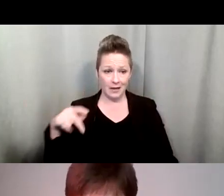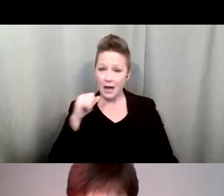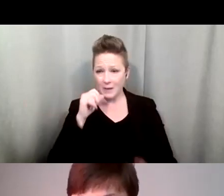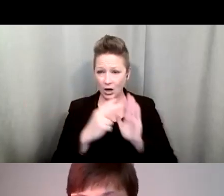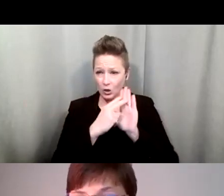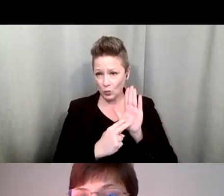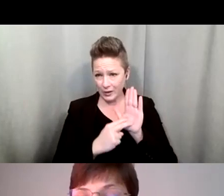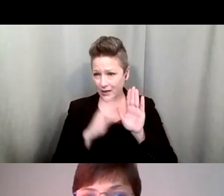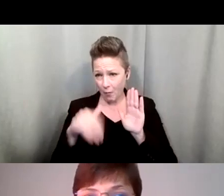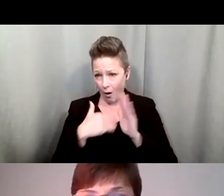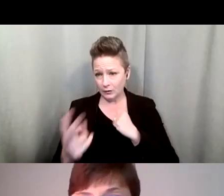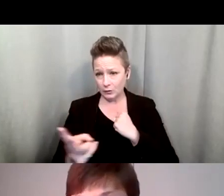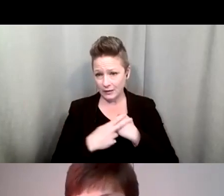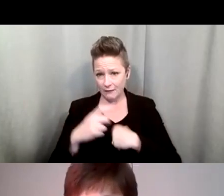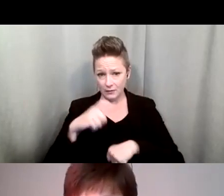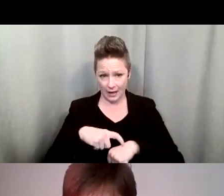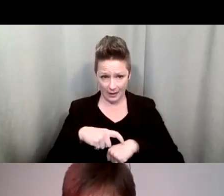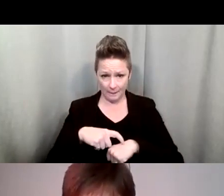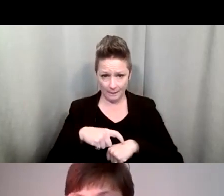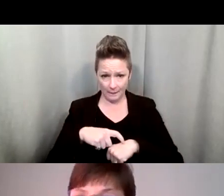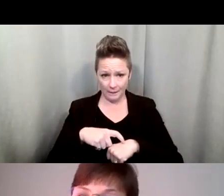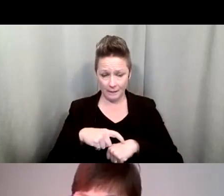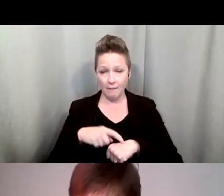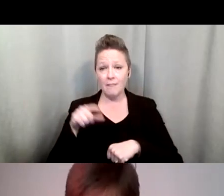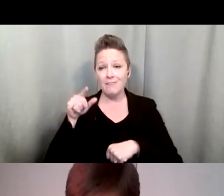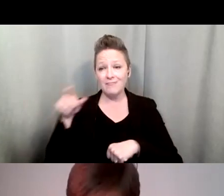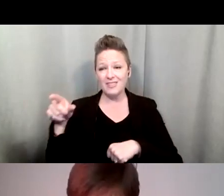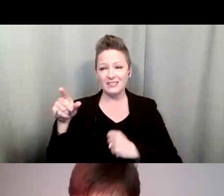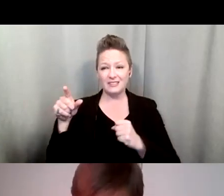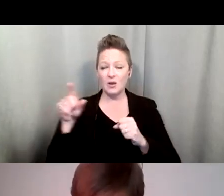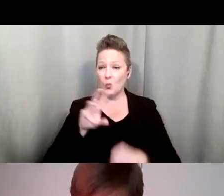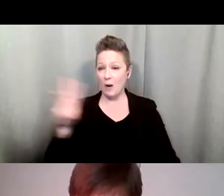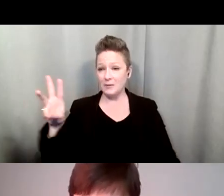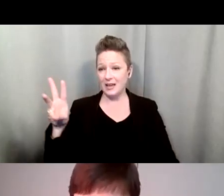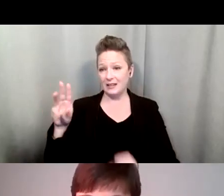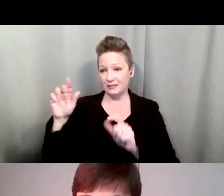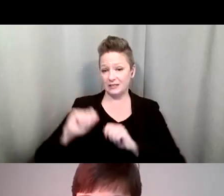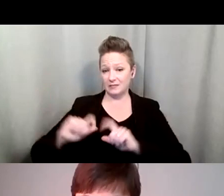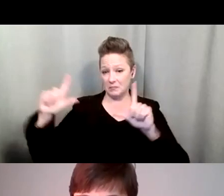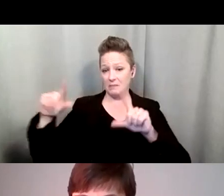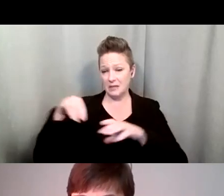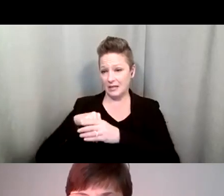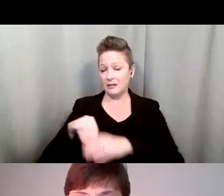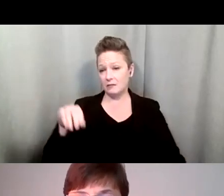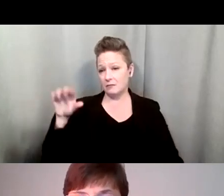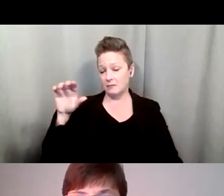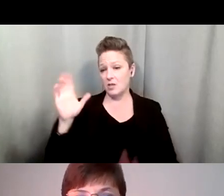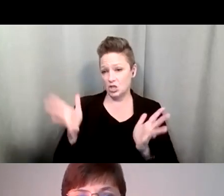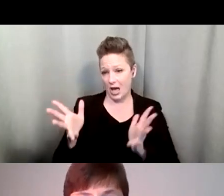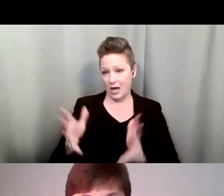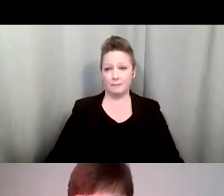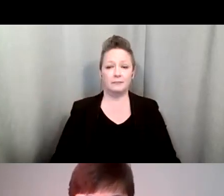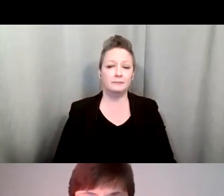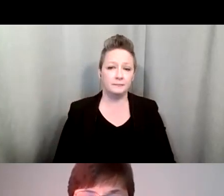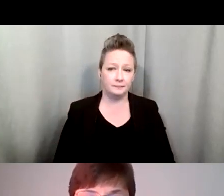of them just to save time. Some of have already been shared earlier by the presenters, the previous presenters. And I just want to point